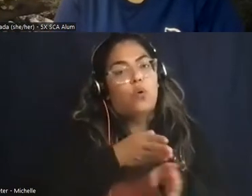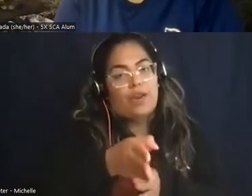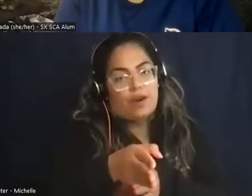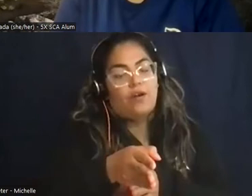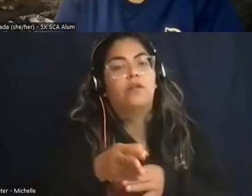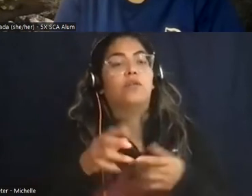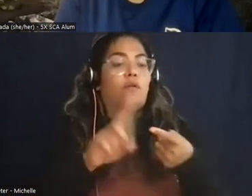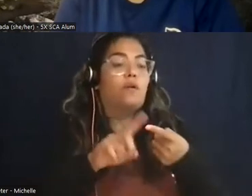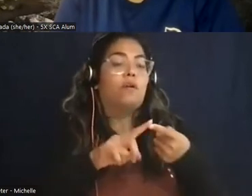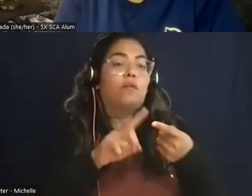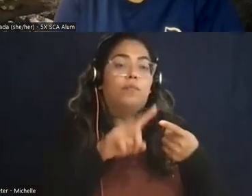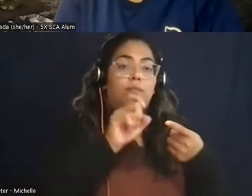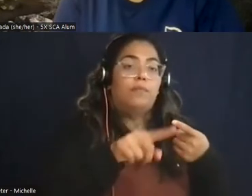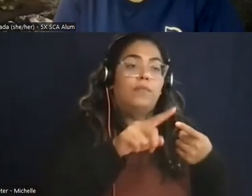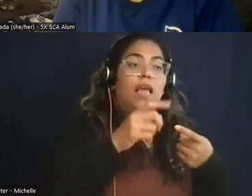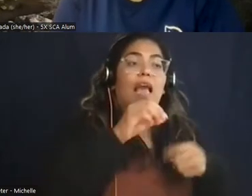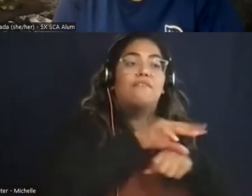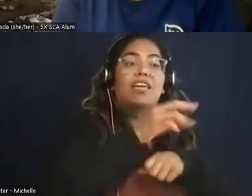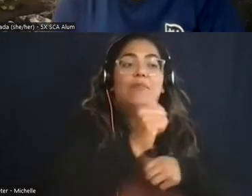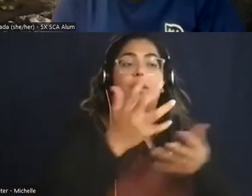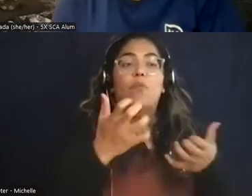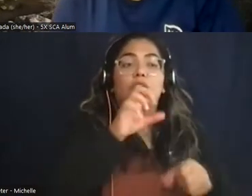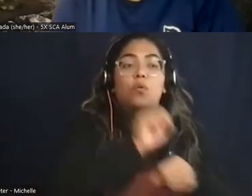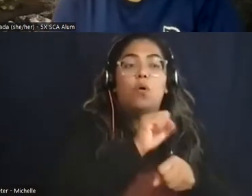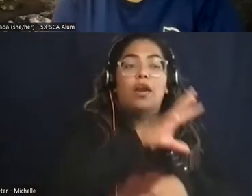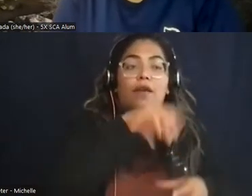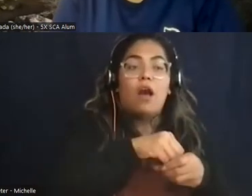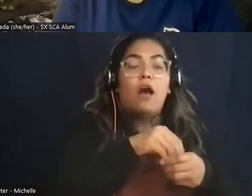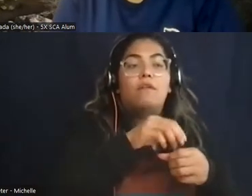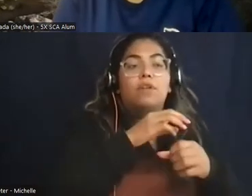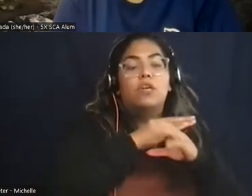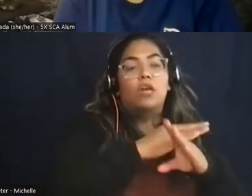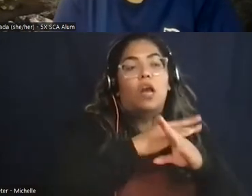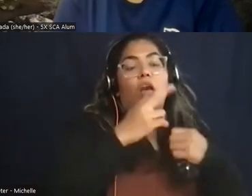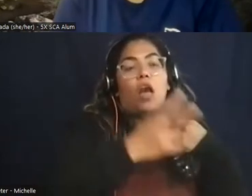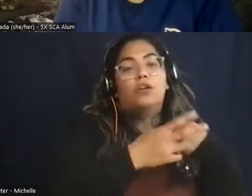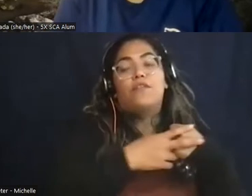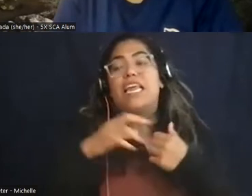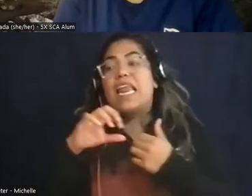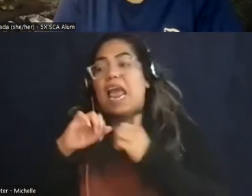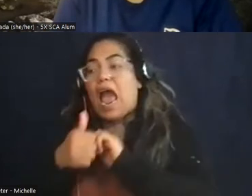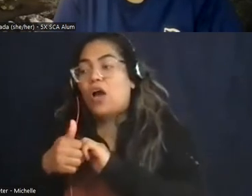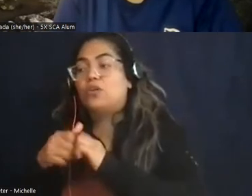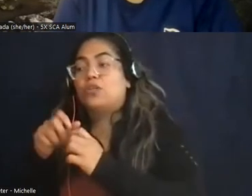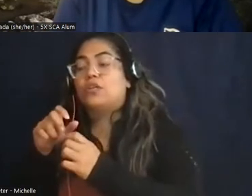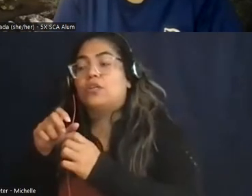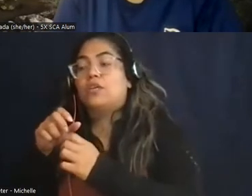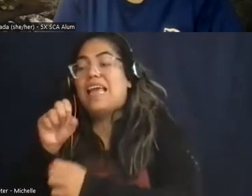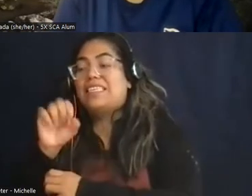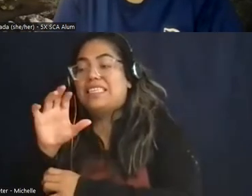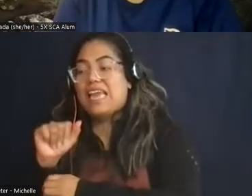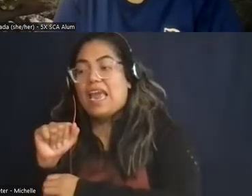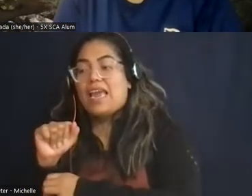in working in conservation and specifically how to turn your sea internship into a career i could take a stab